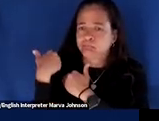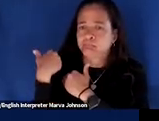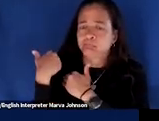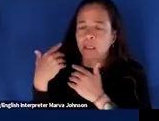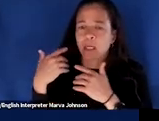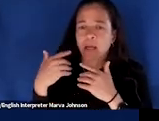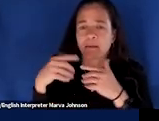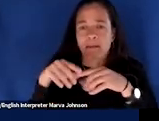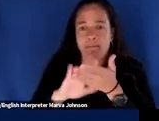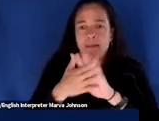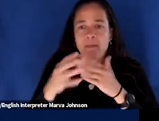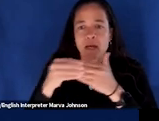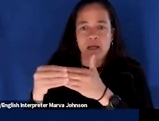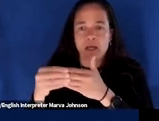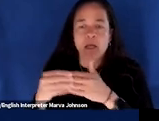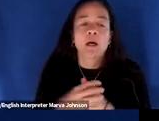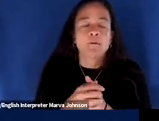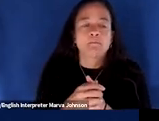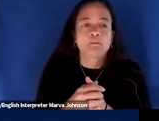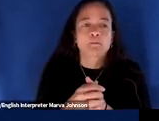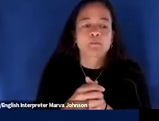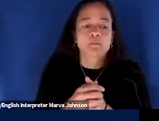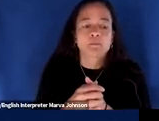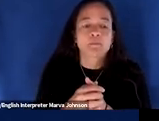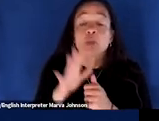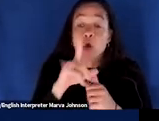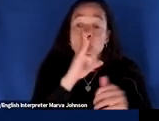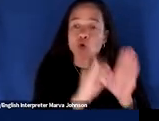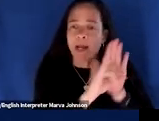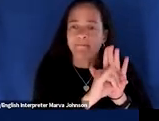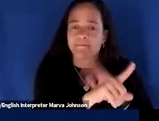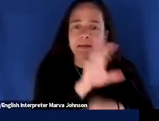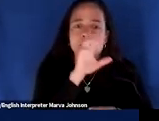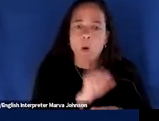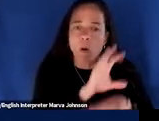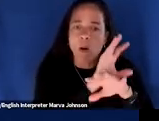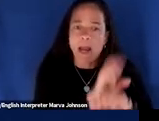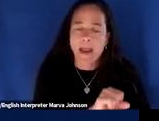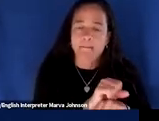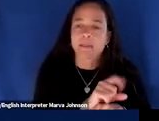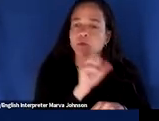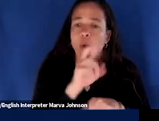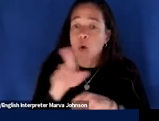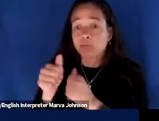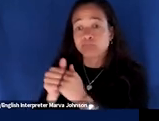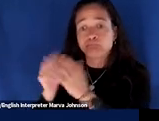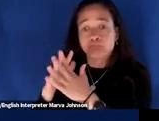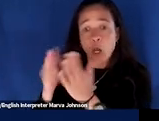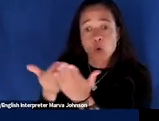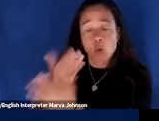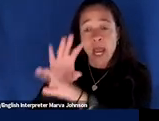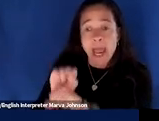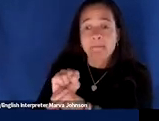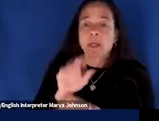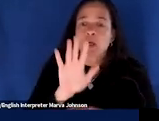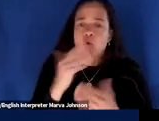worn out habits and when you implement new ones your task is to lead both internally with